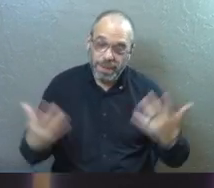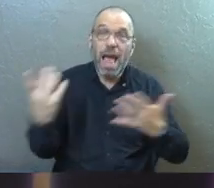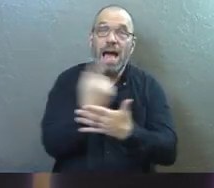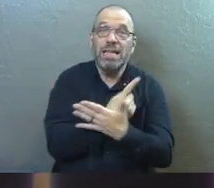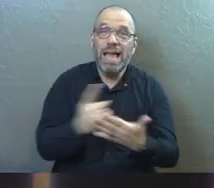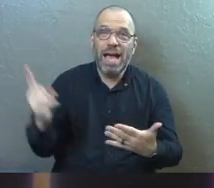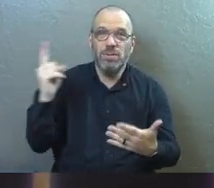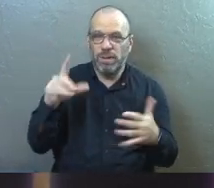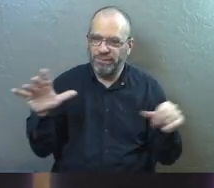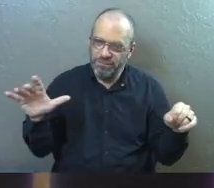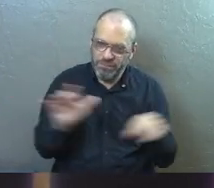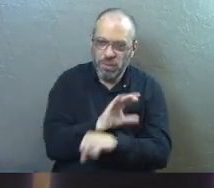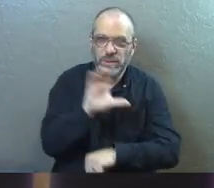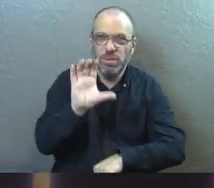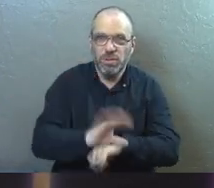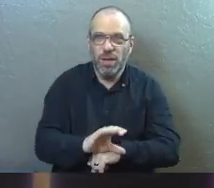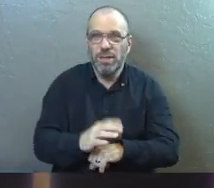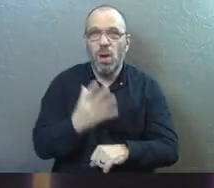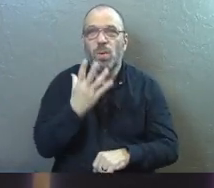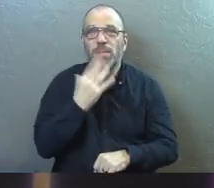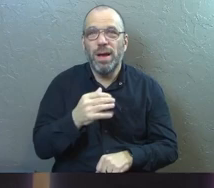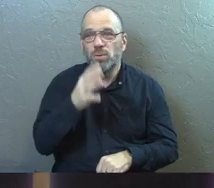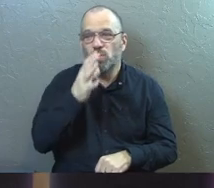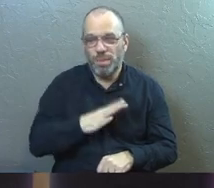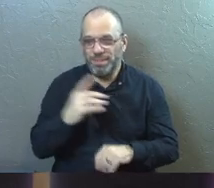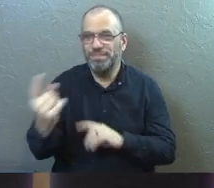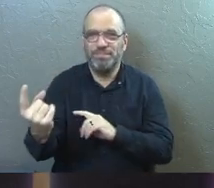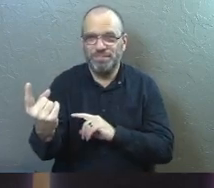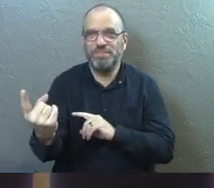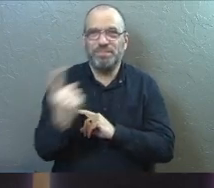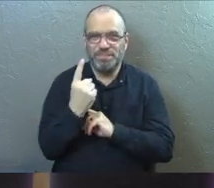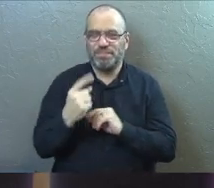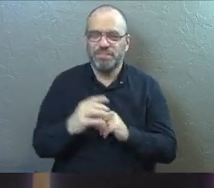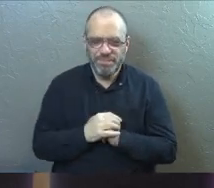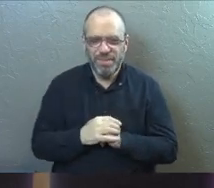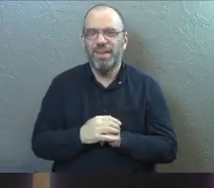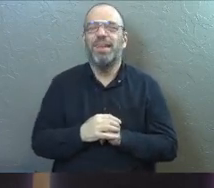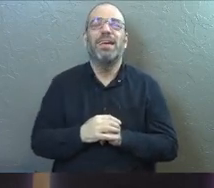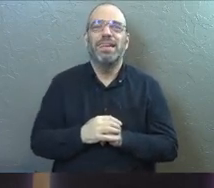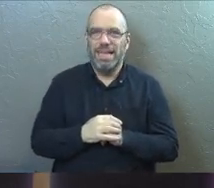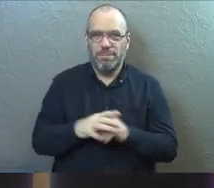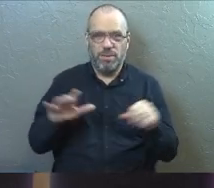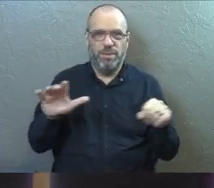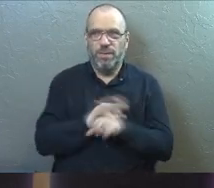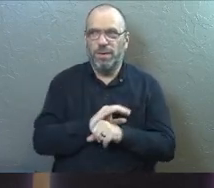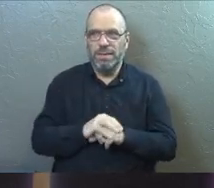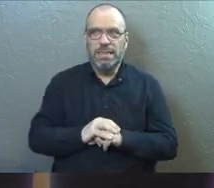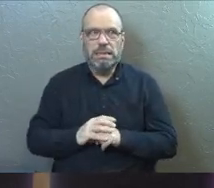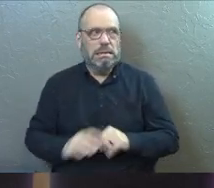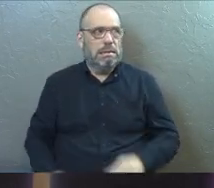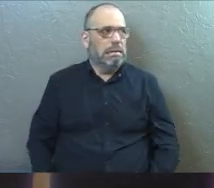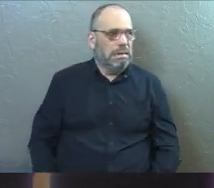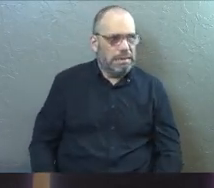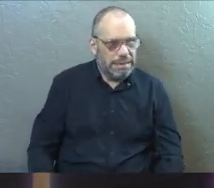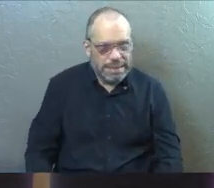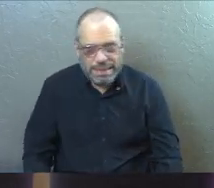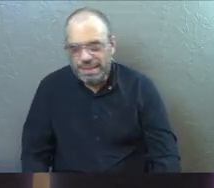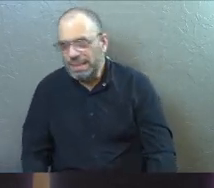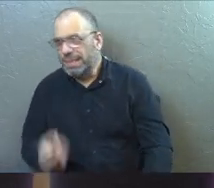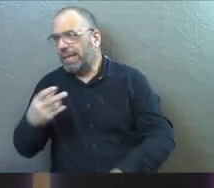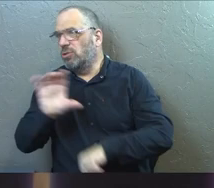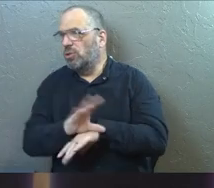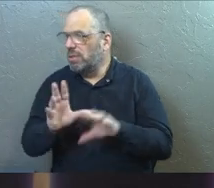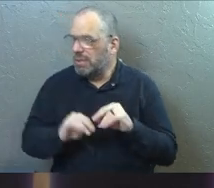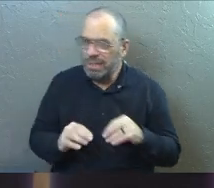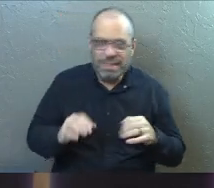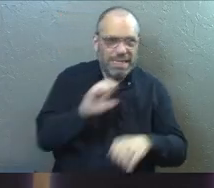Last week it was so full in here we had some precious lady came in and it was just kind of jammed and she was just like you know this second service